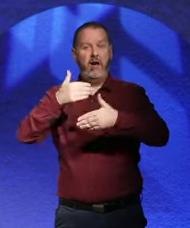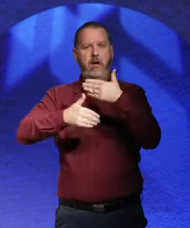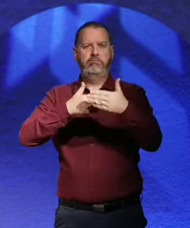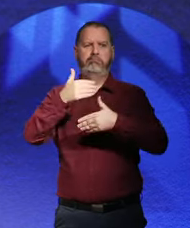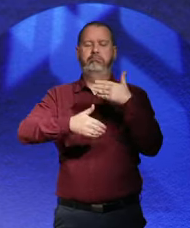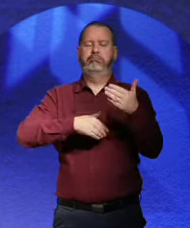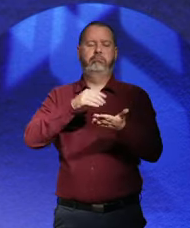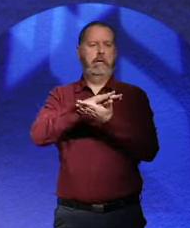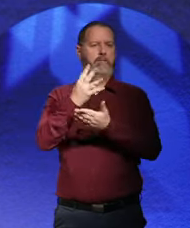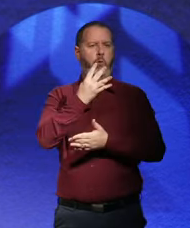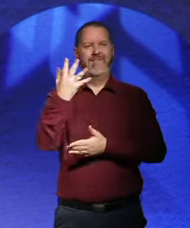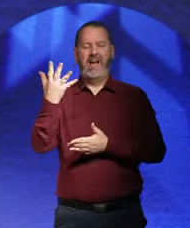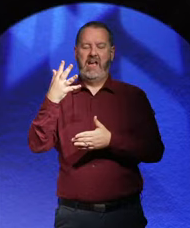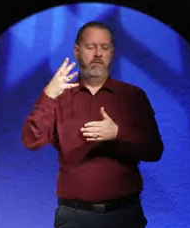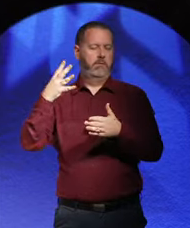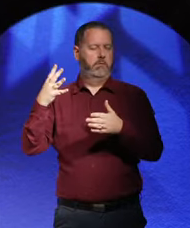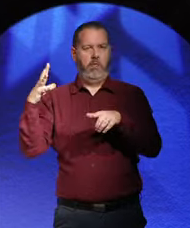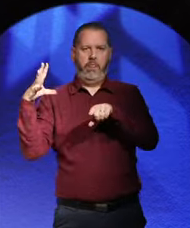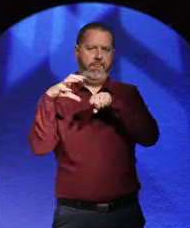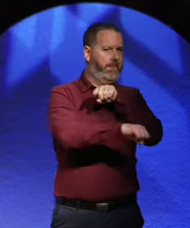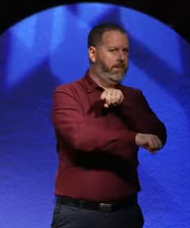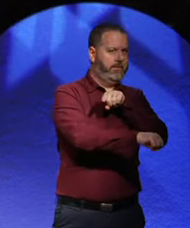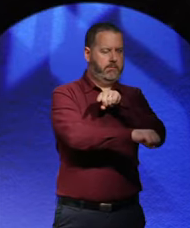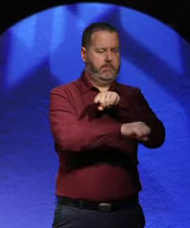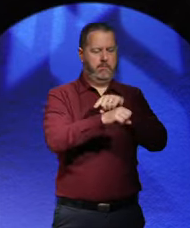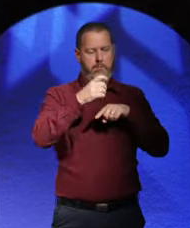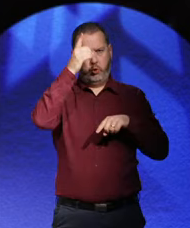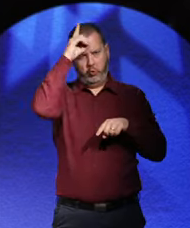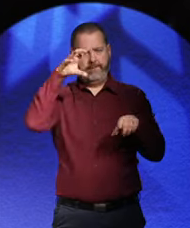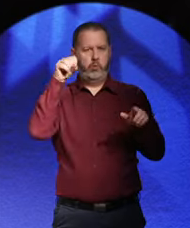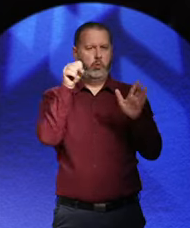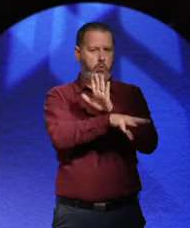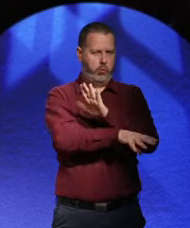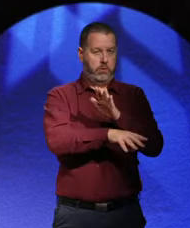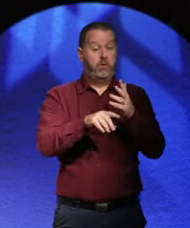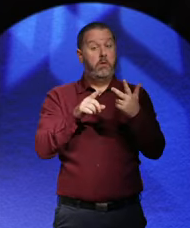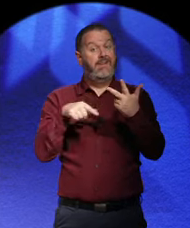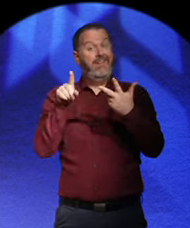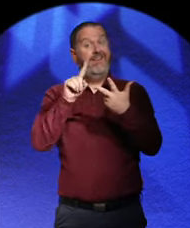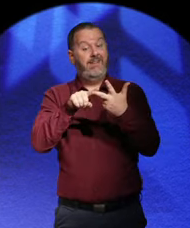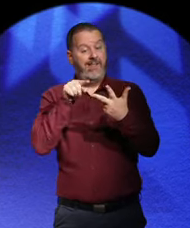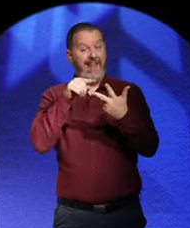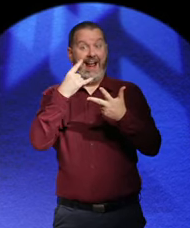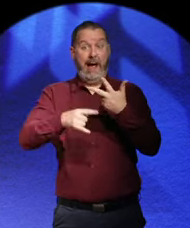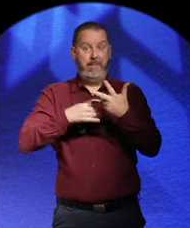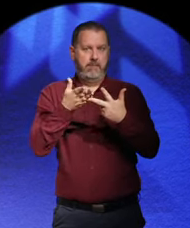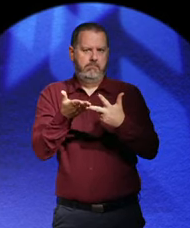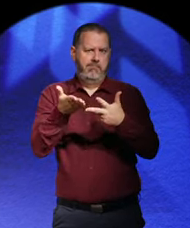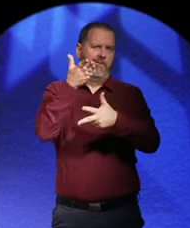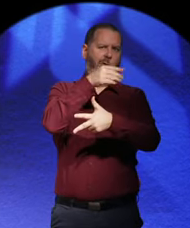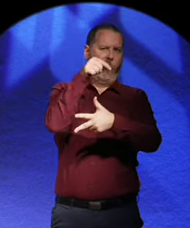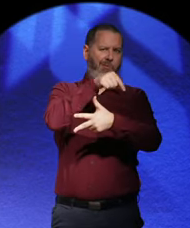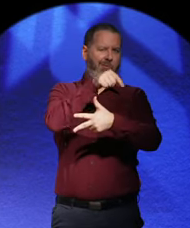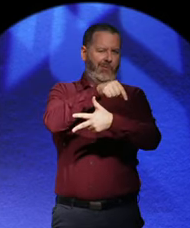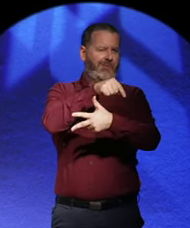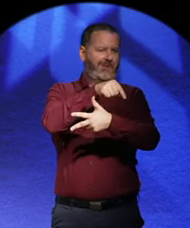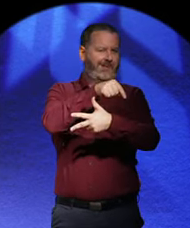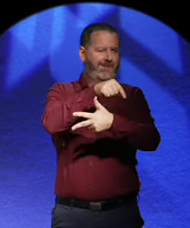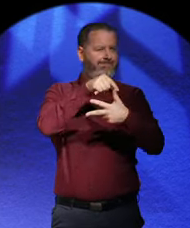This is a prequel, safe to say. And this looks at the years